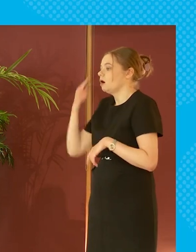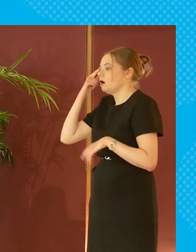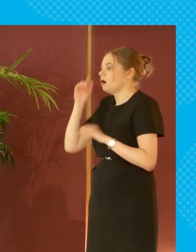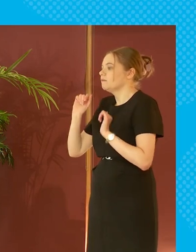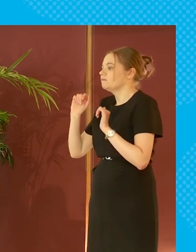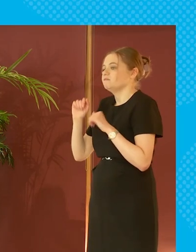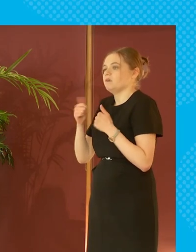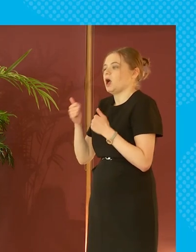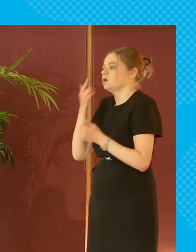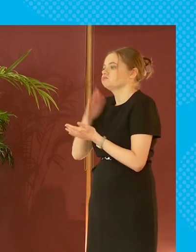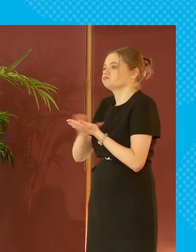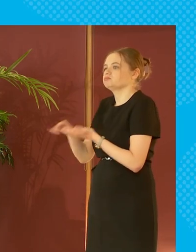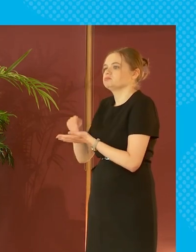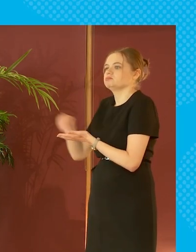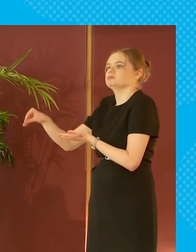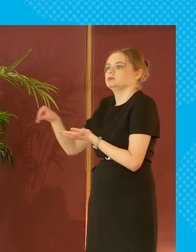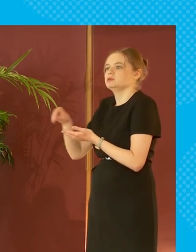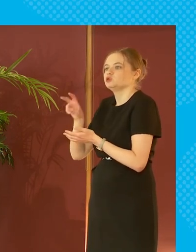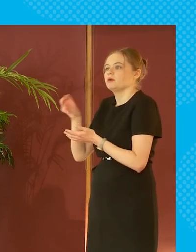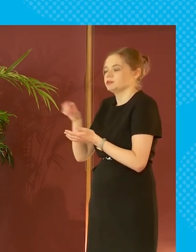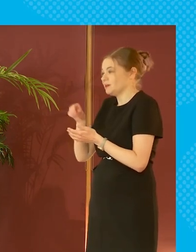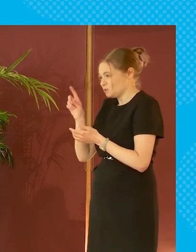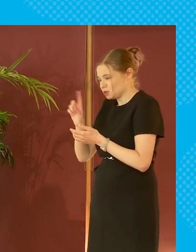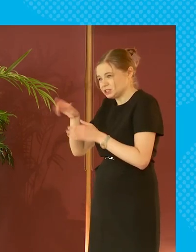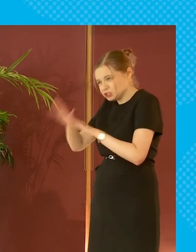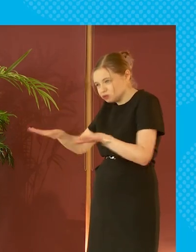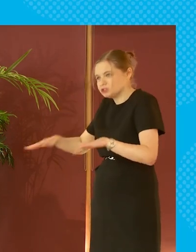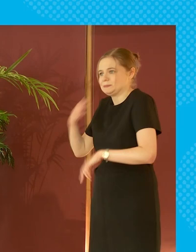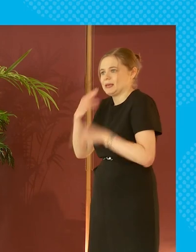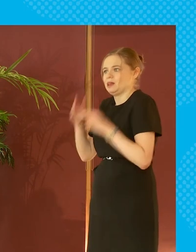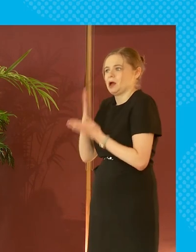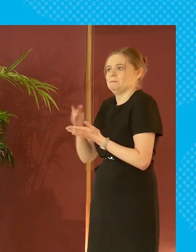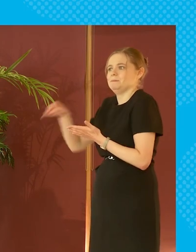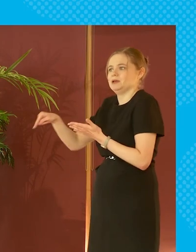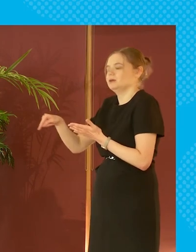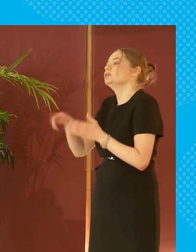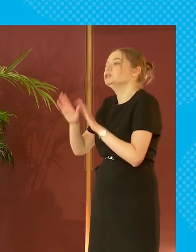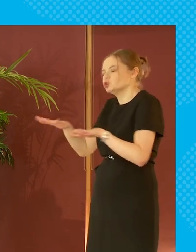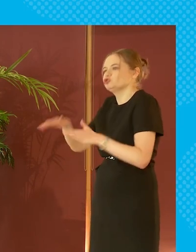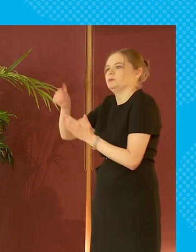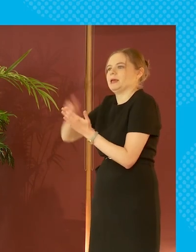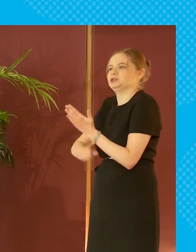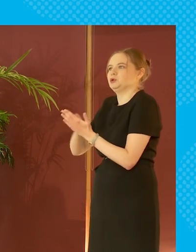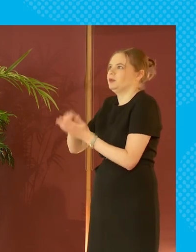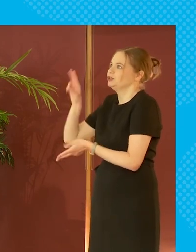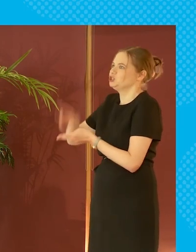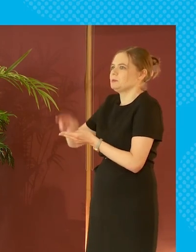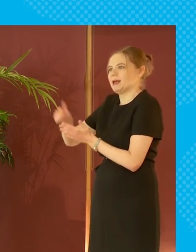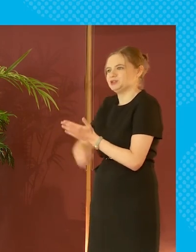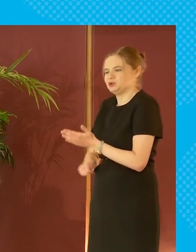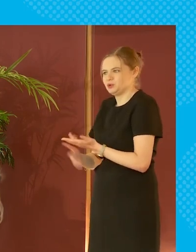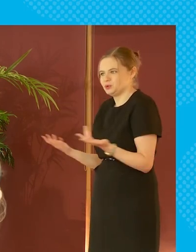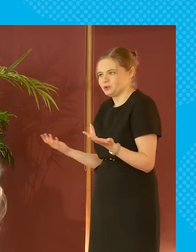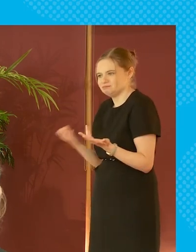on a meal he's not going to think about us a children's meal sorry yeah that was a children's menu that was a cheap menu